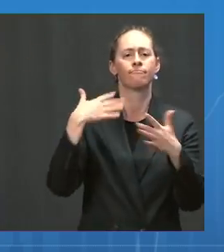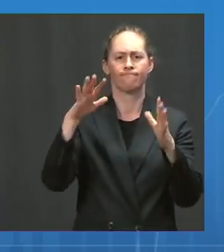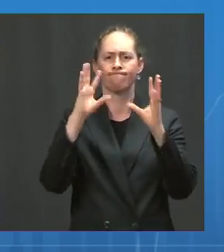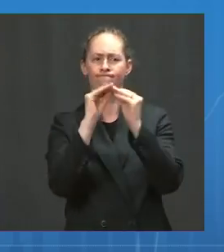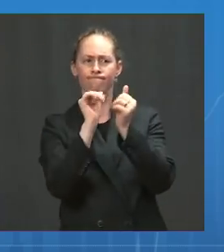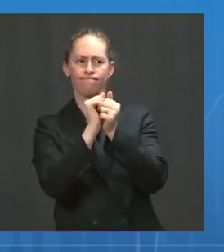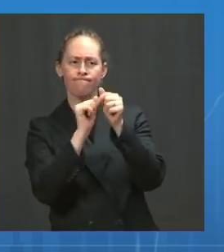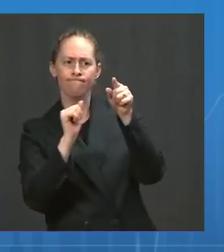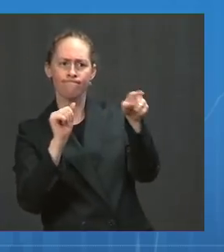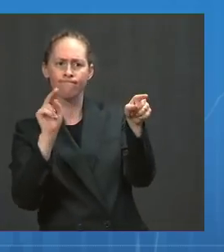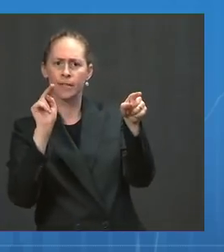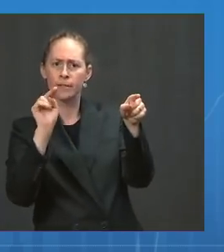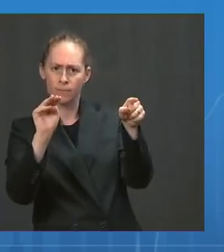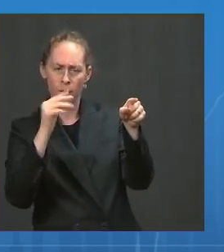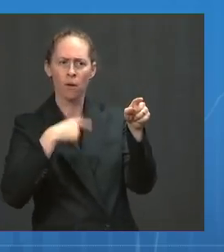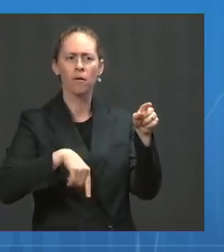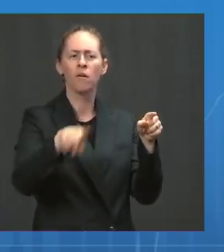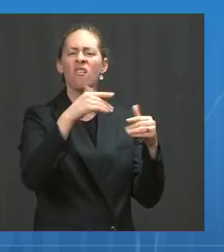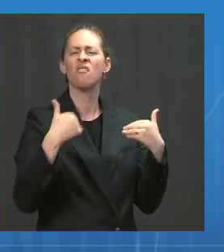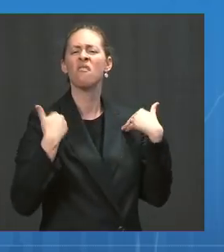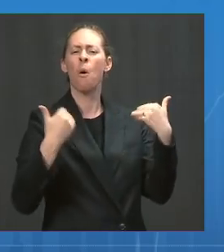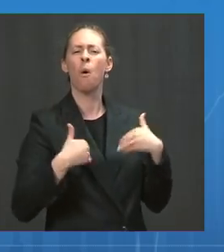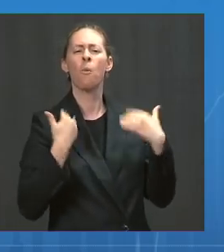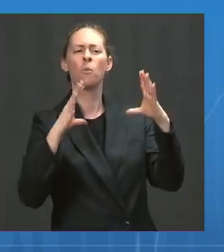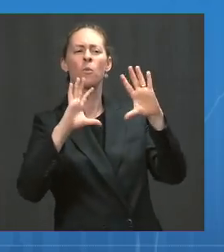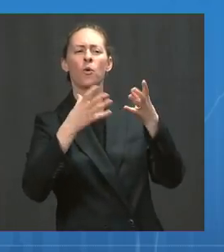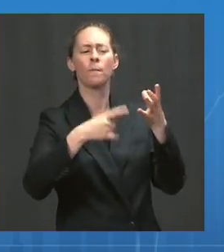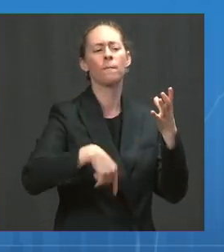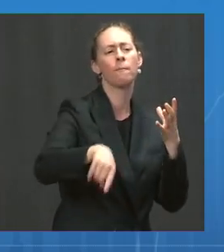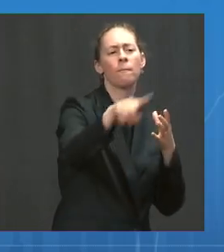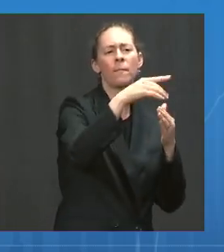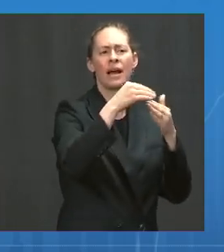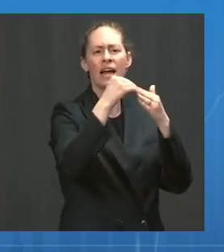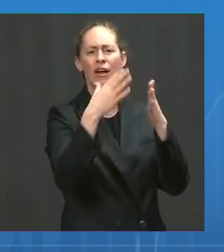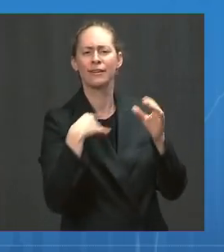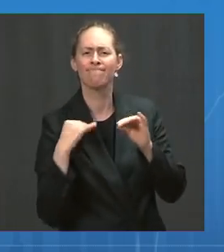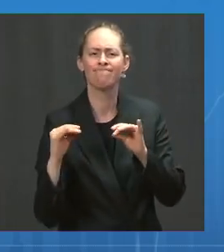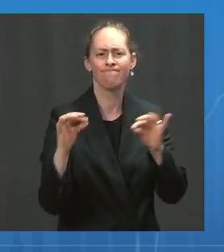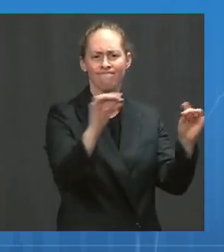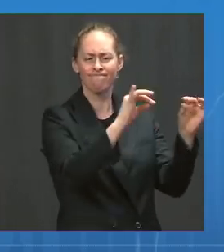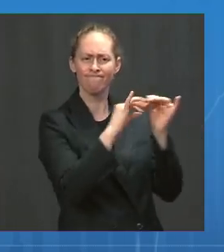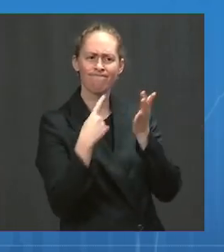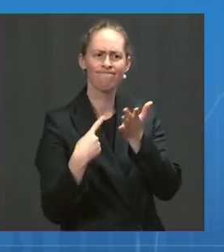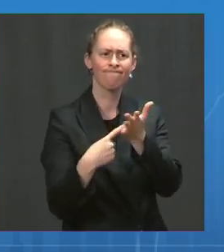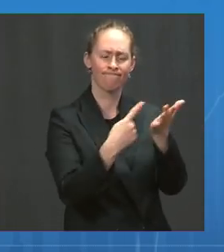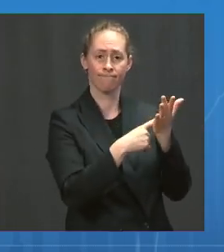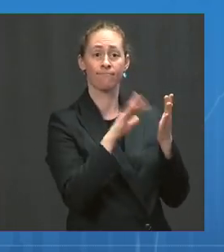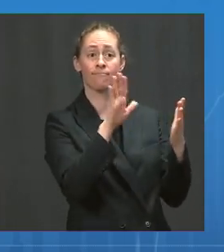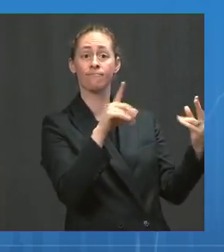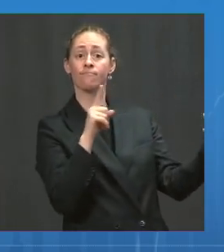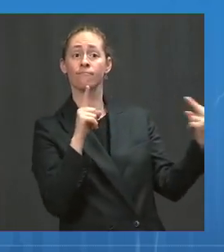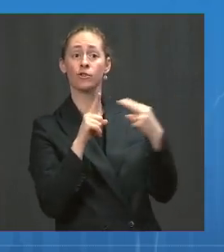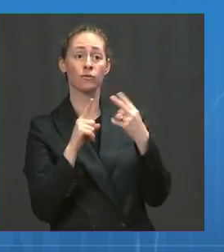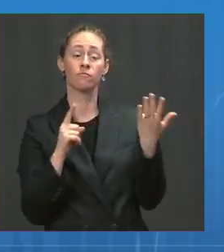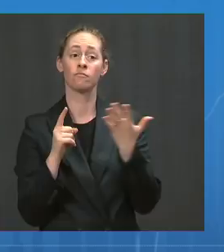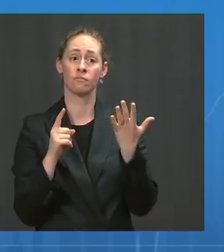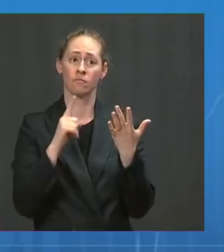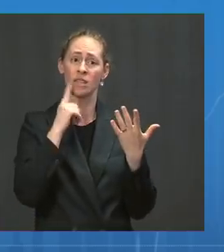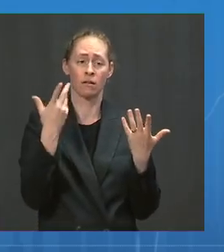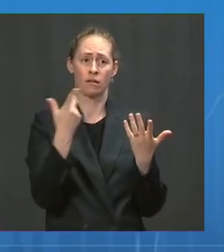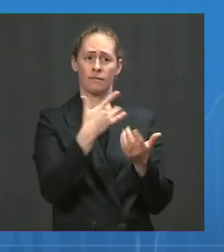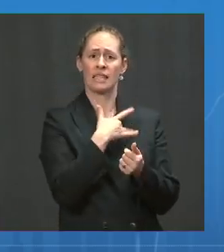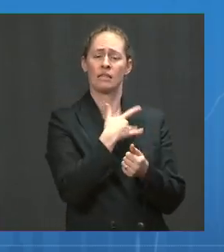across the state. And the common thread that ran through our conversations was their struggle to help their communities navigate